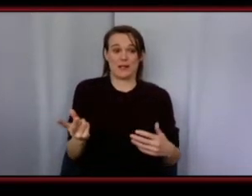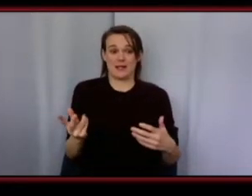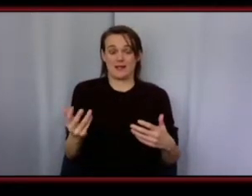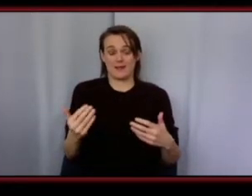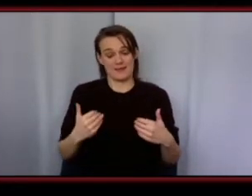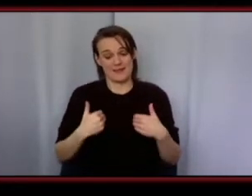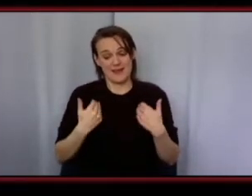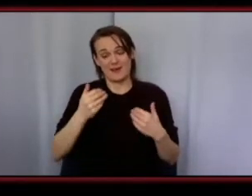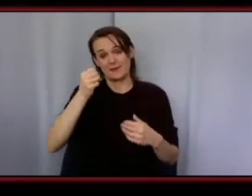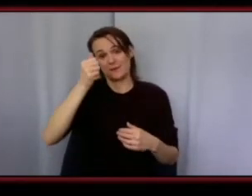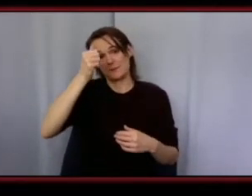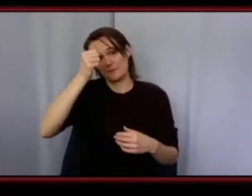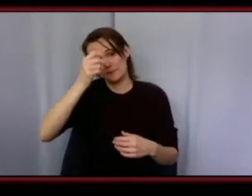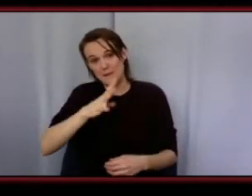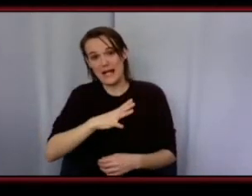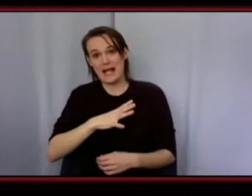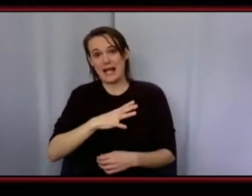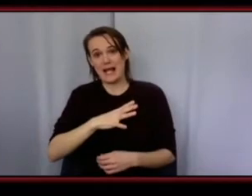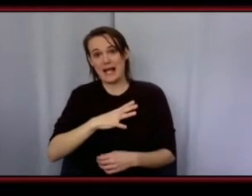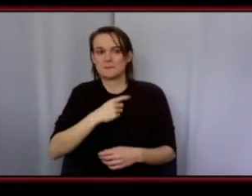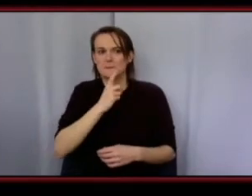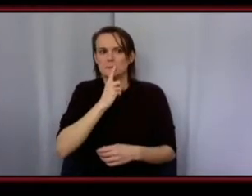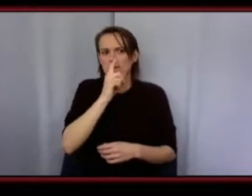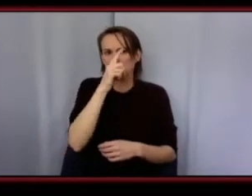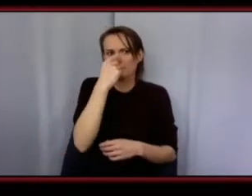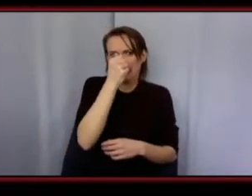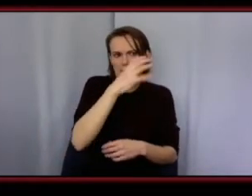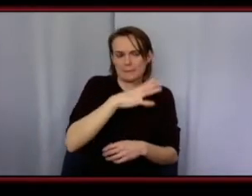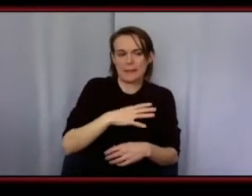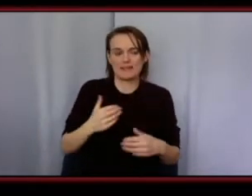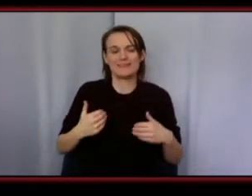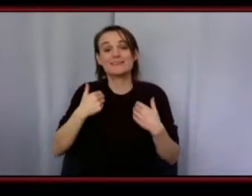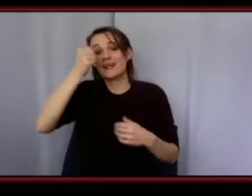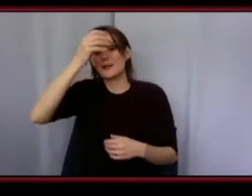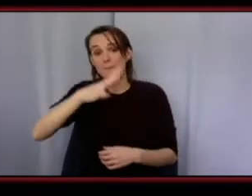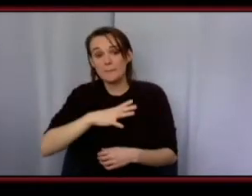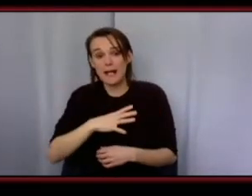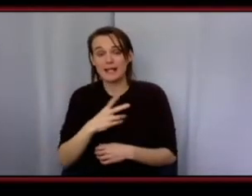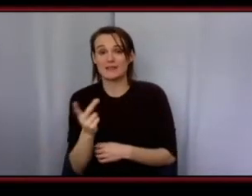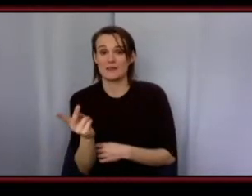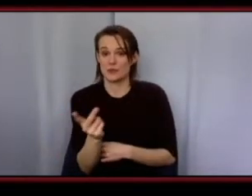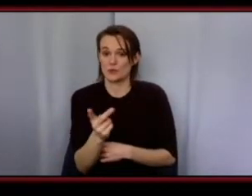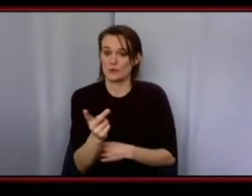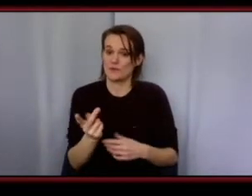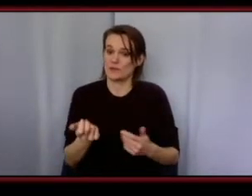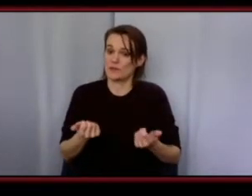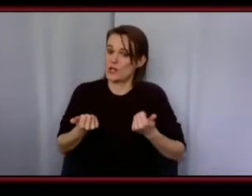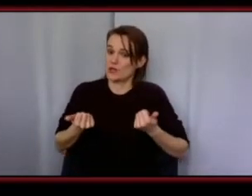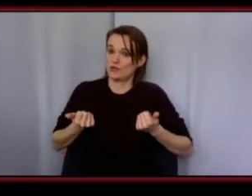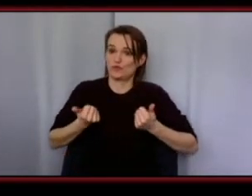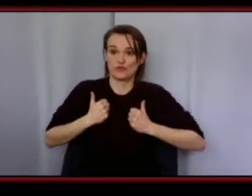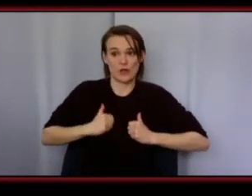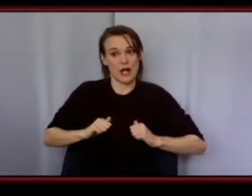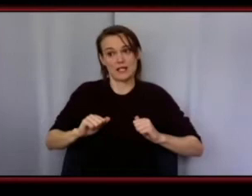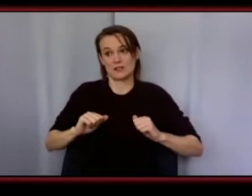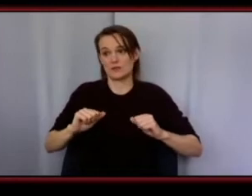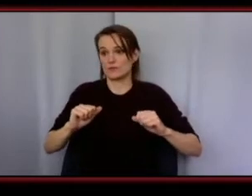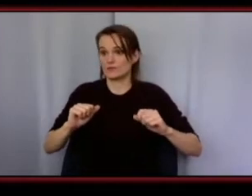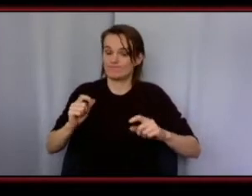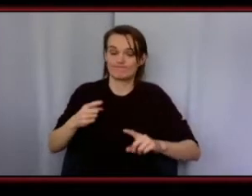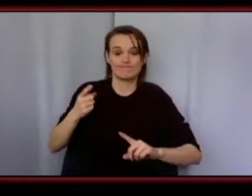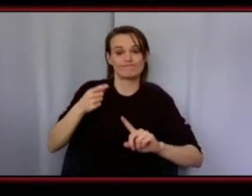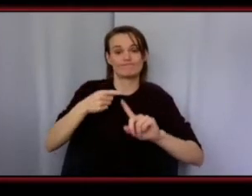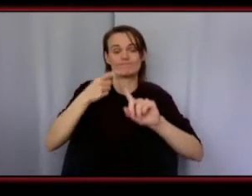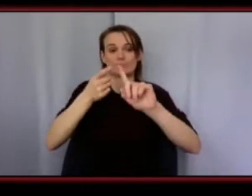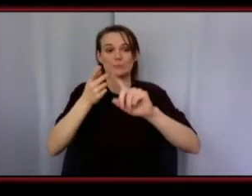and it is not because of black or anything but just young men what you are trying to to achieve and seeing